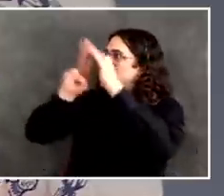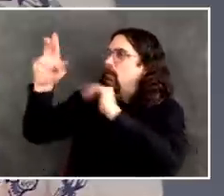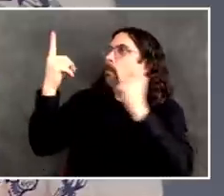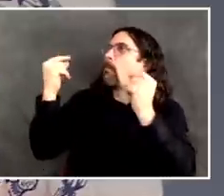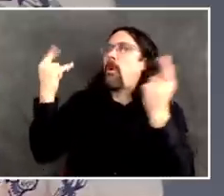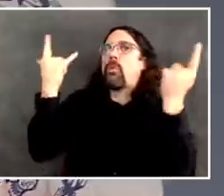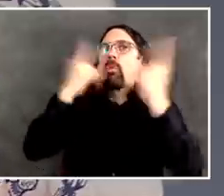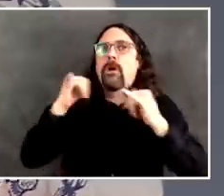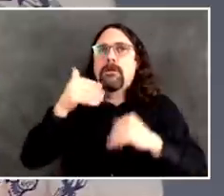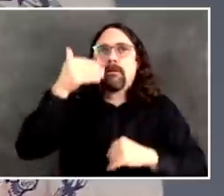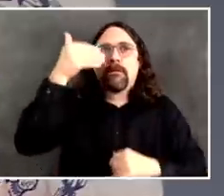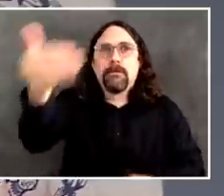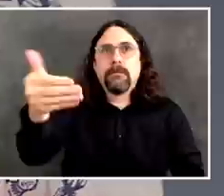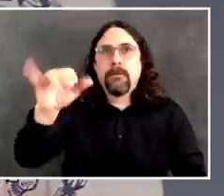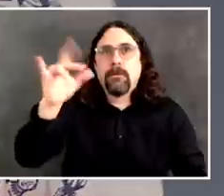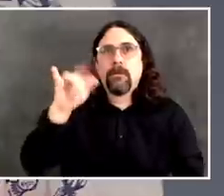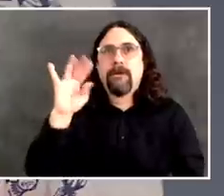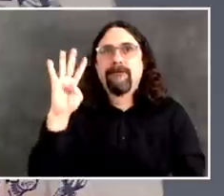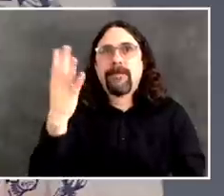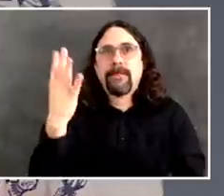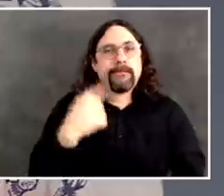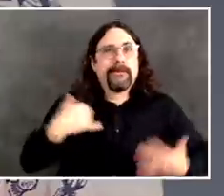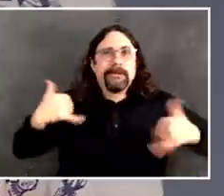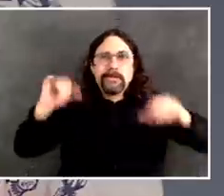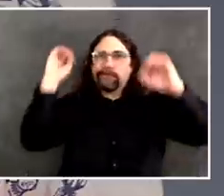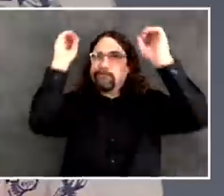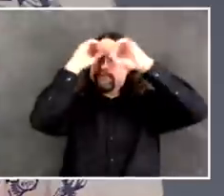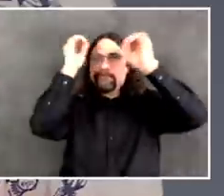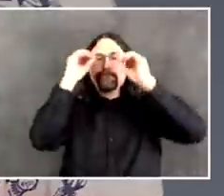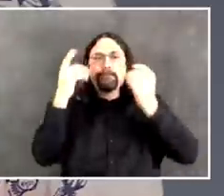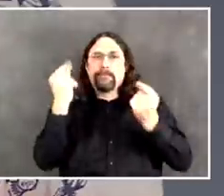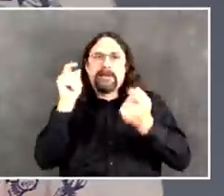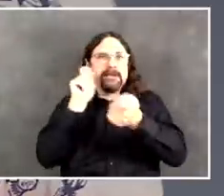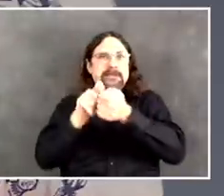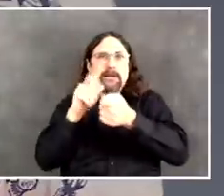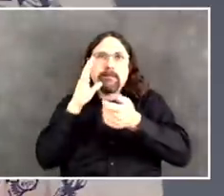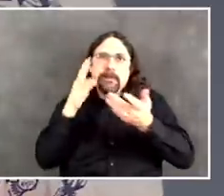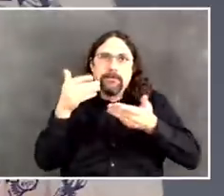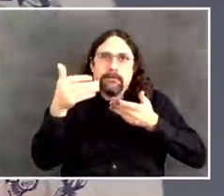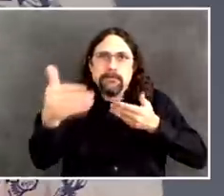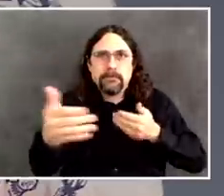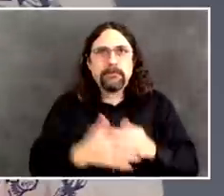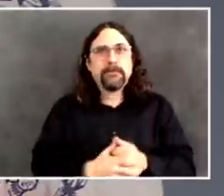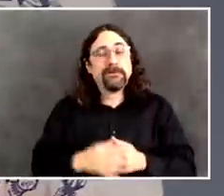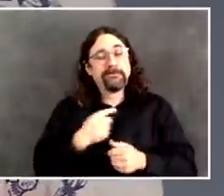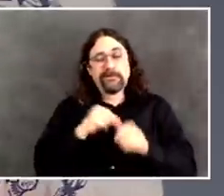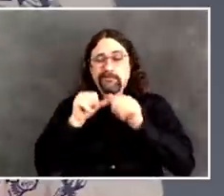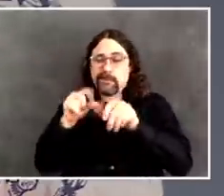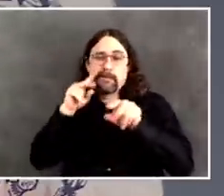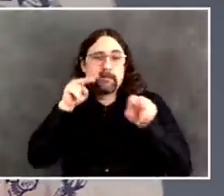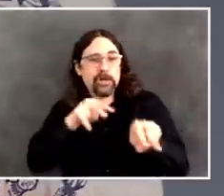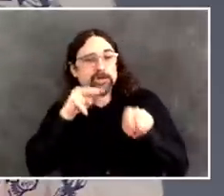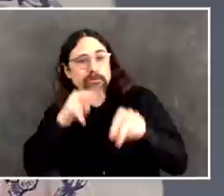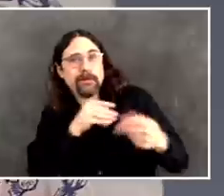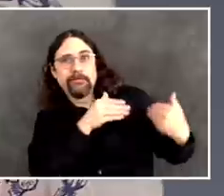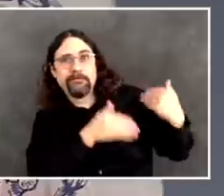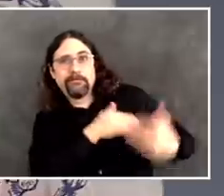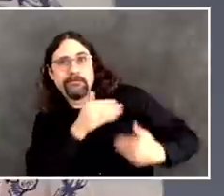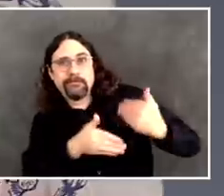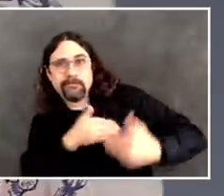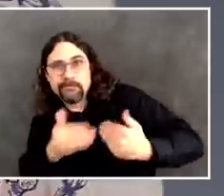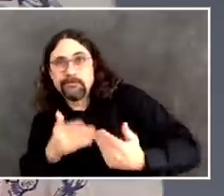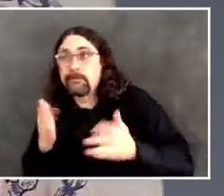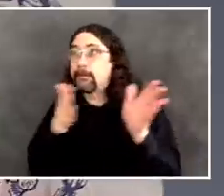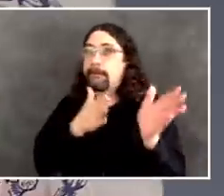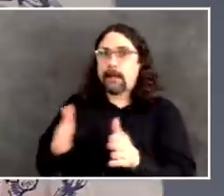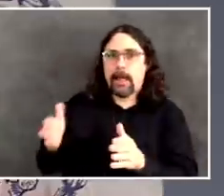reality. So Marsha, if there's a situation where you really can't have any crowds at all, then we'll create something that people can